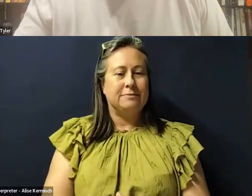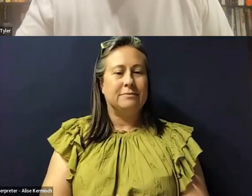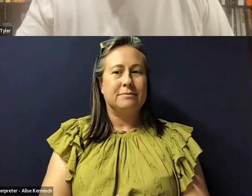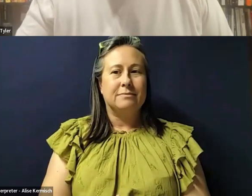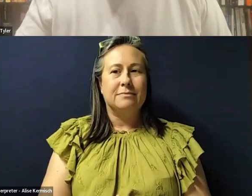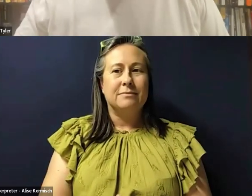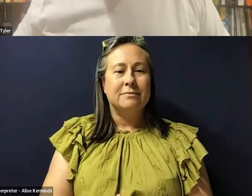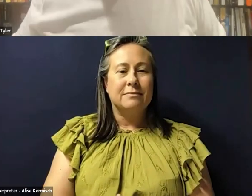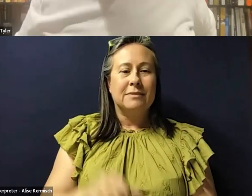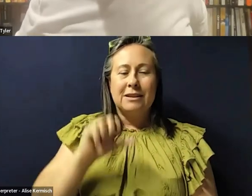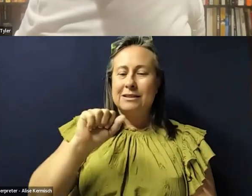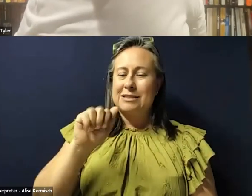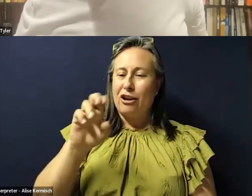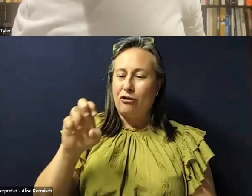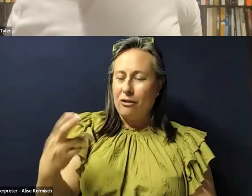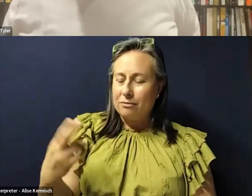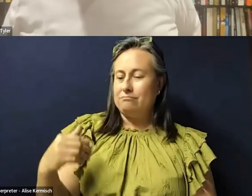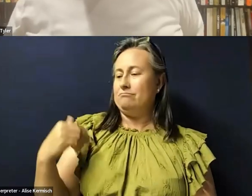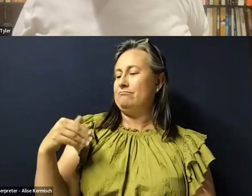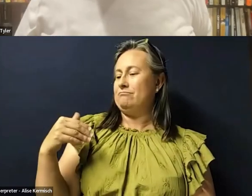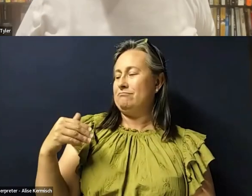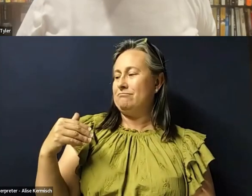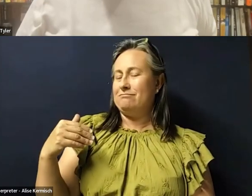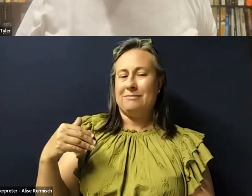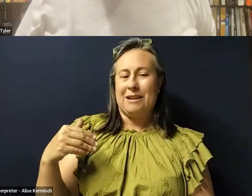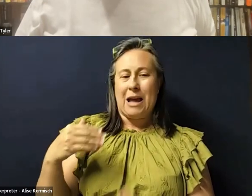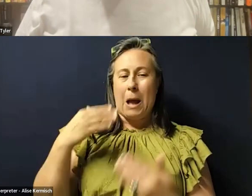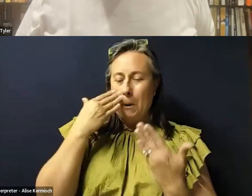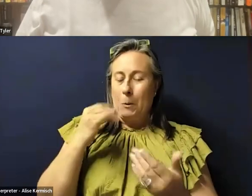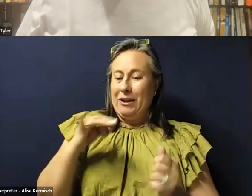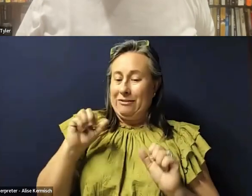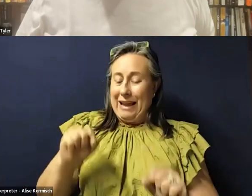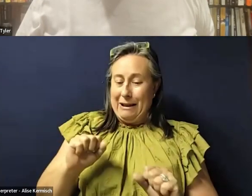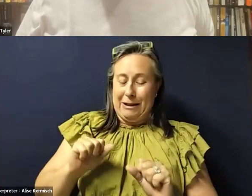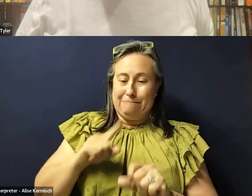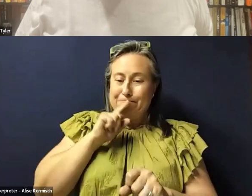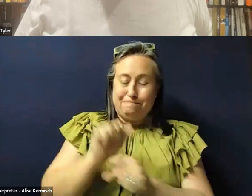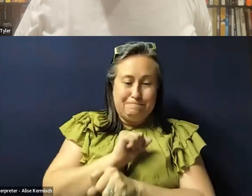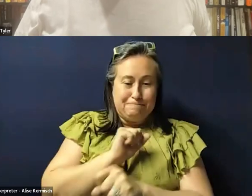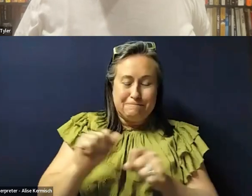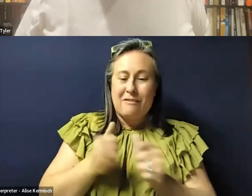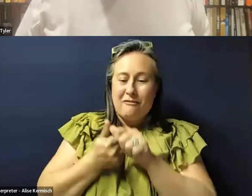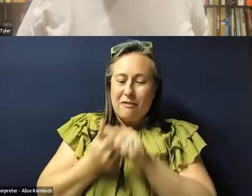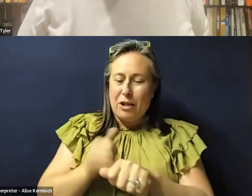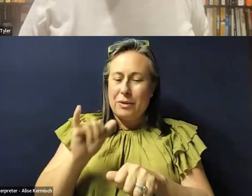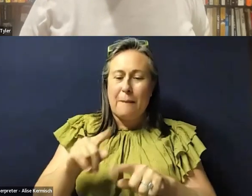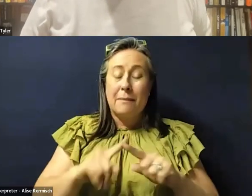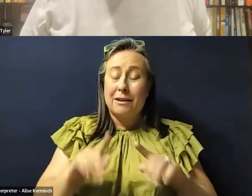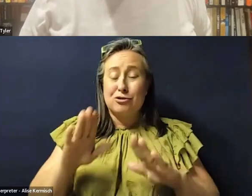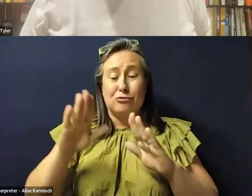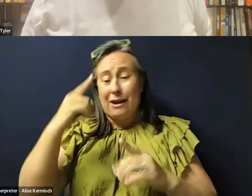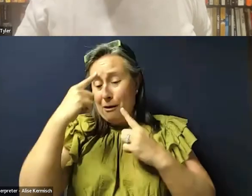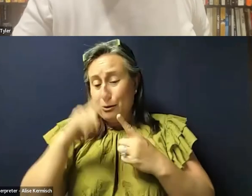But that's a, I don't know that we can really follow that, but anything else, I think that's a really wonderful note to end on. Um, is there anything